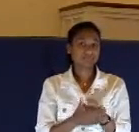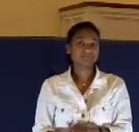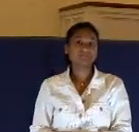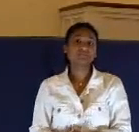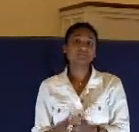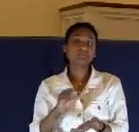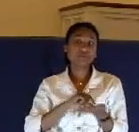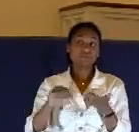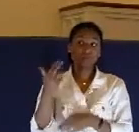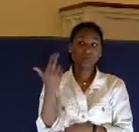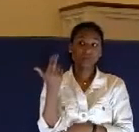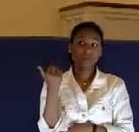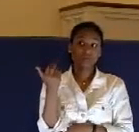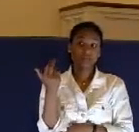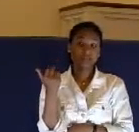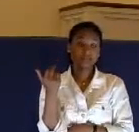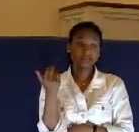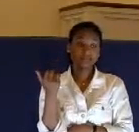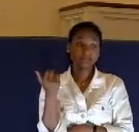13.